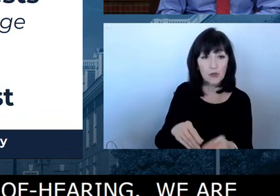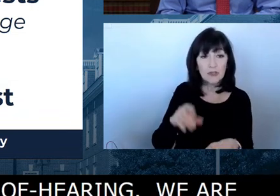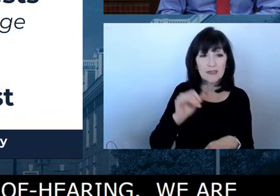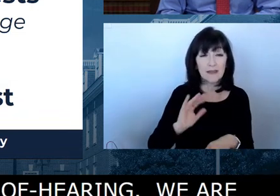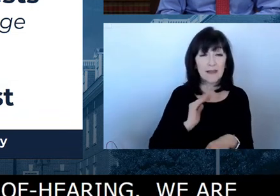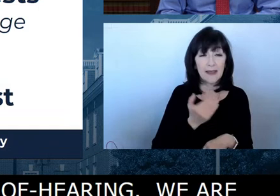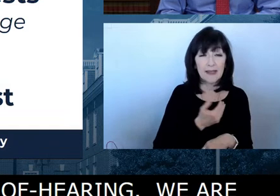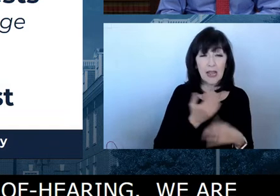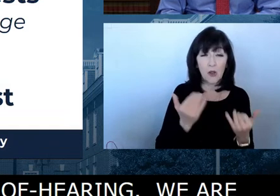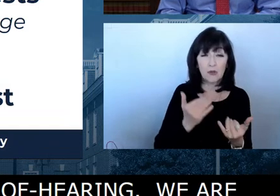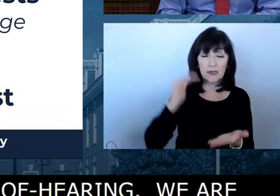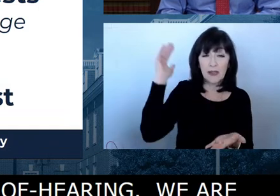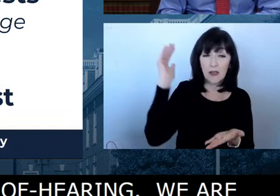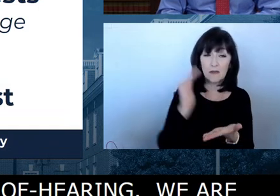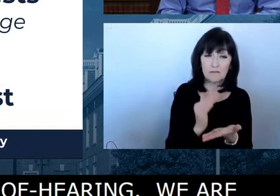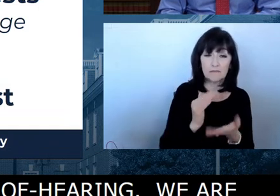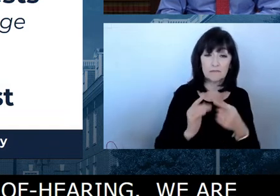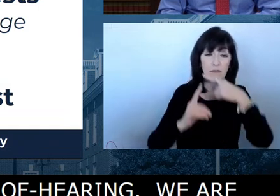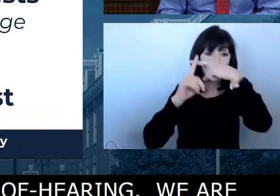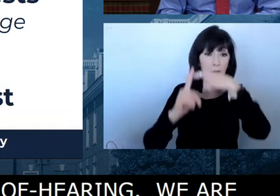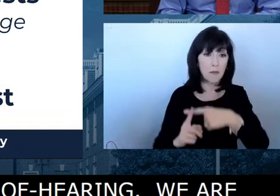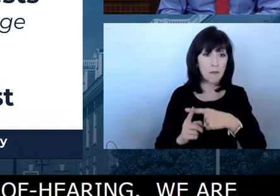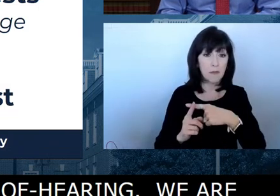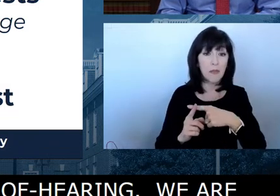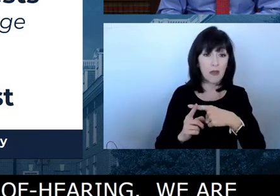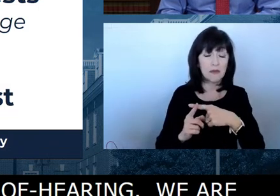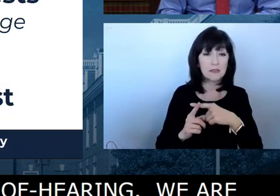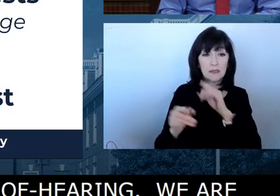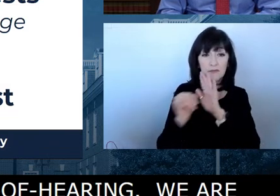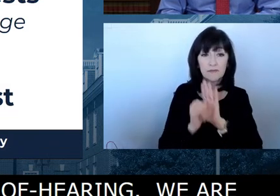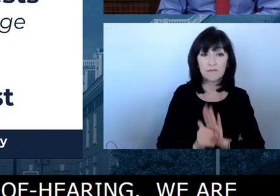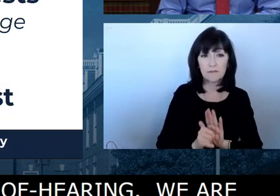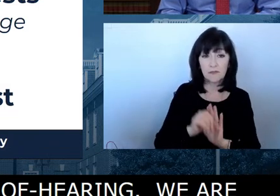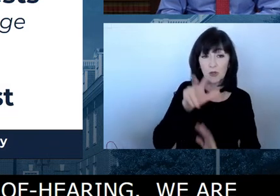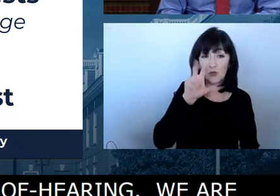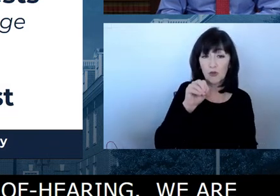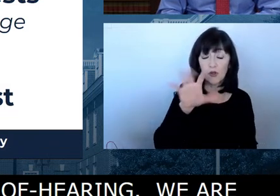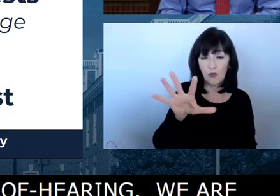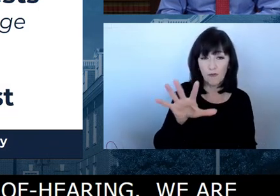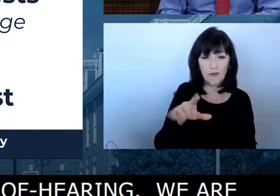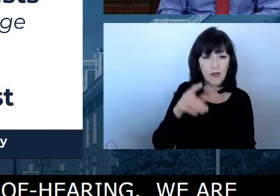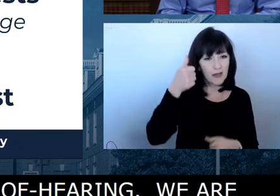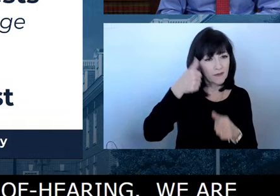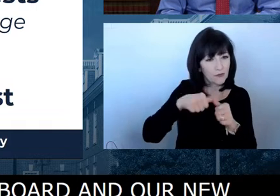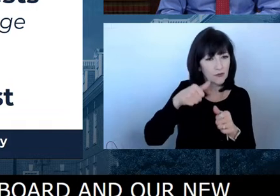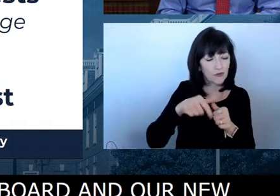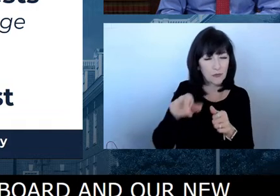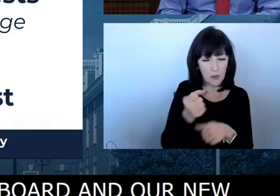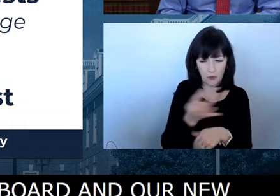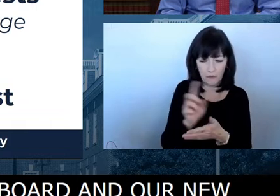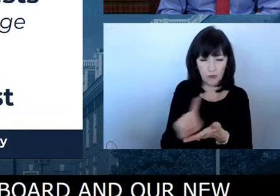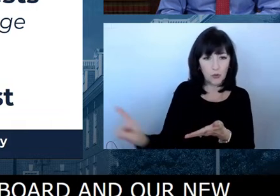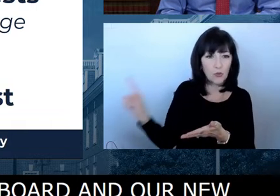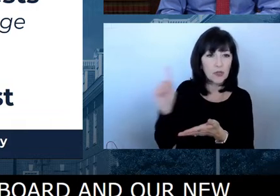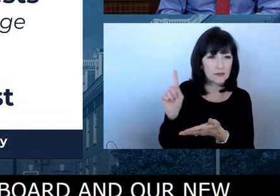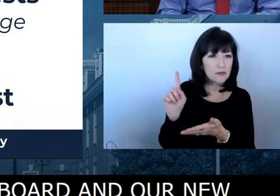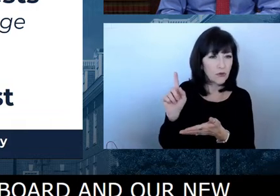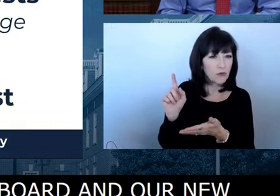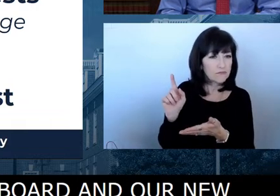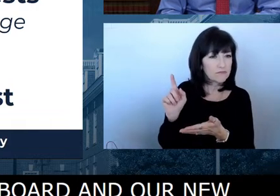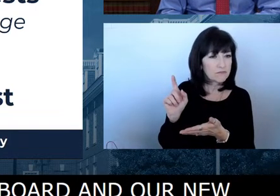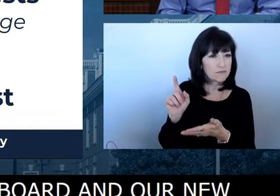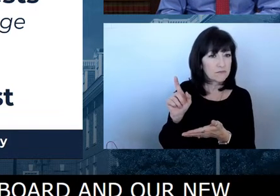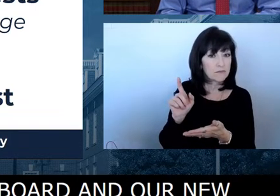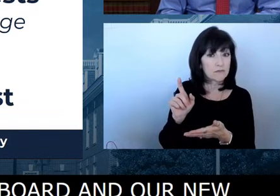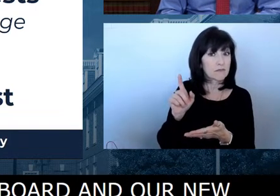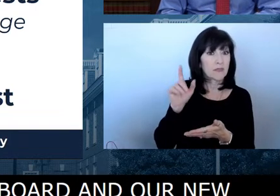305. You'll remember that just a few weeks ago, at the beginning of the month, we were at 3